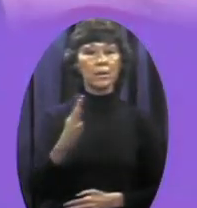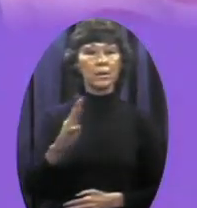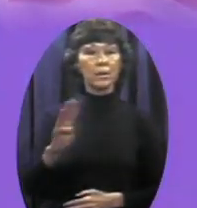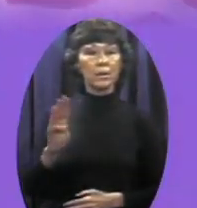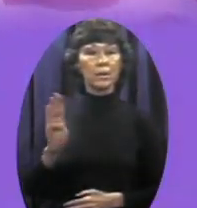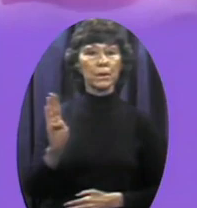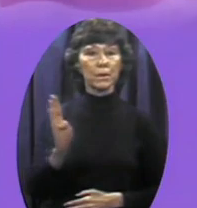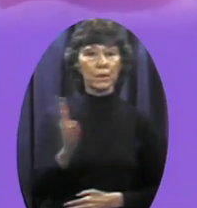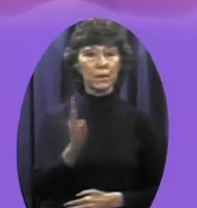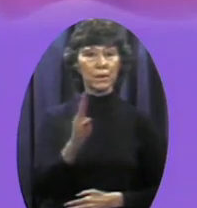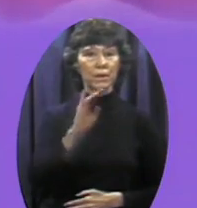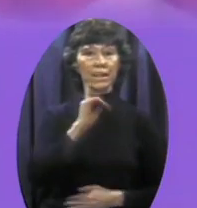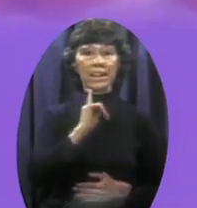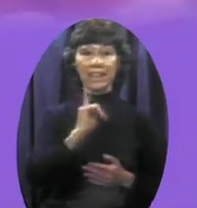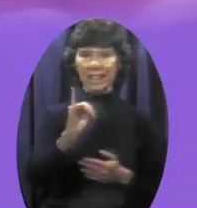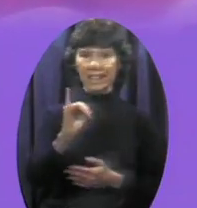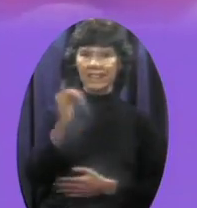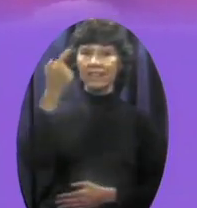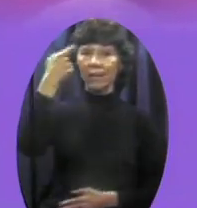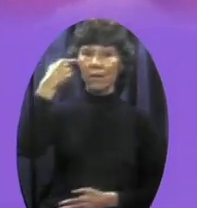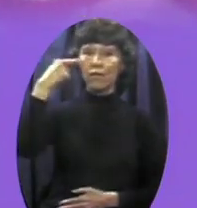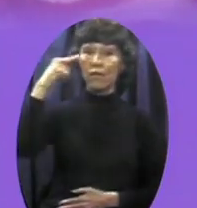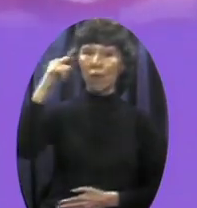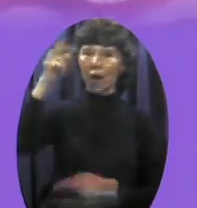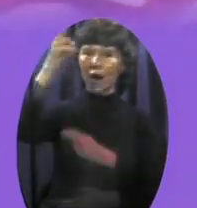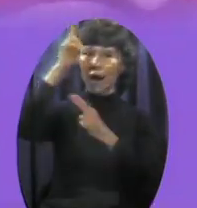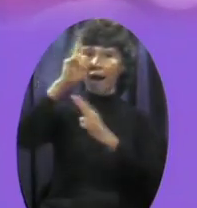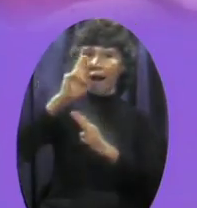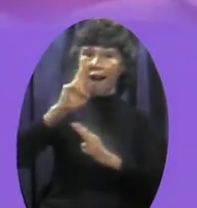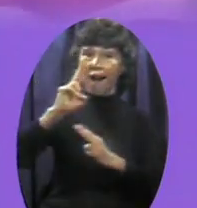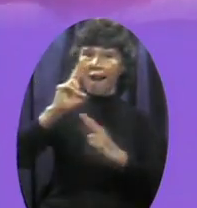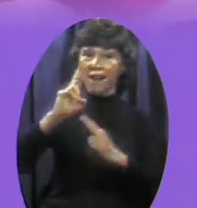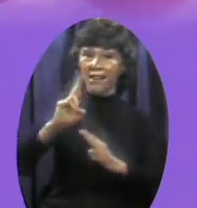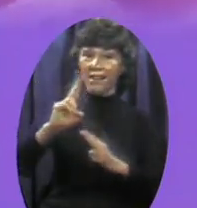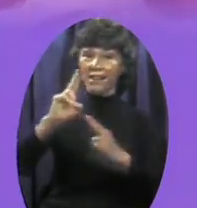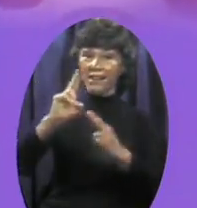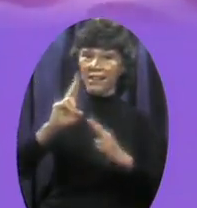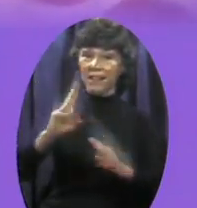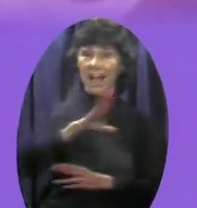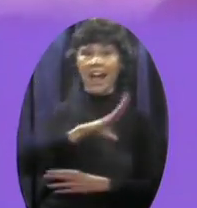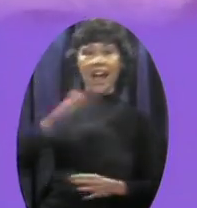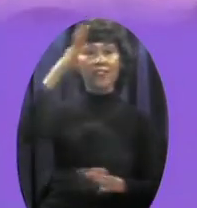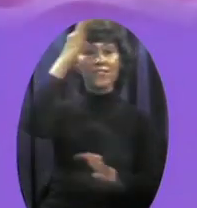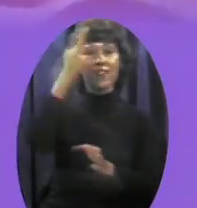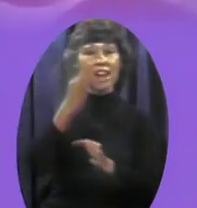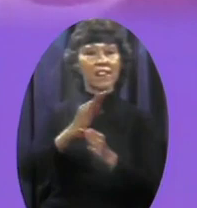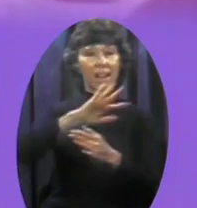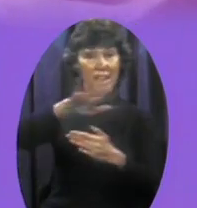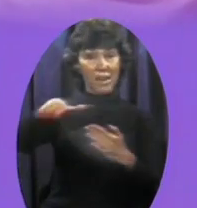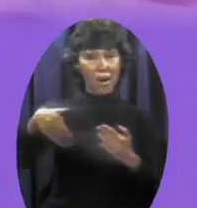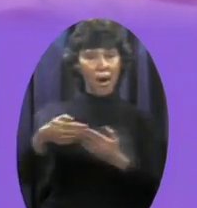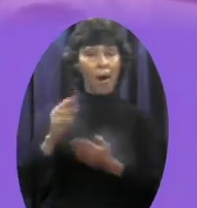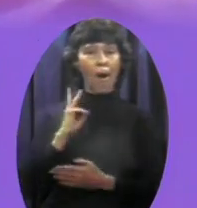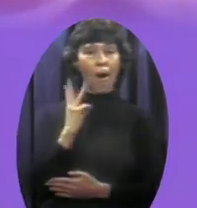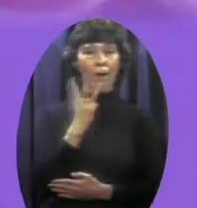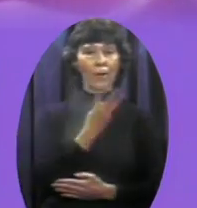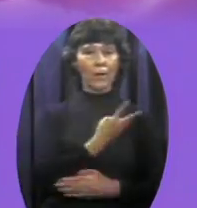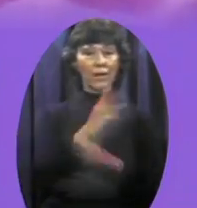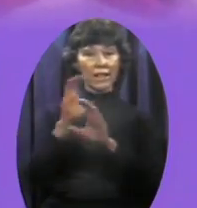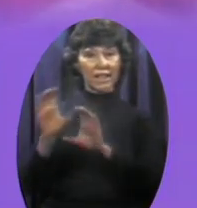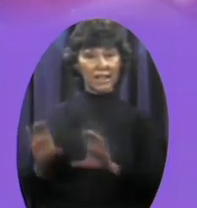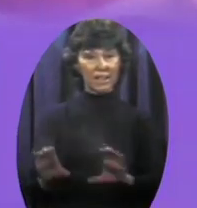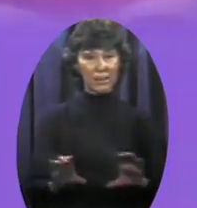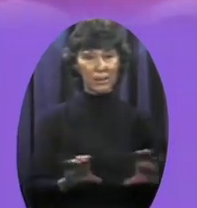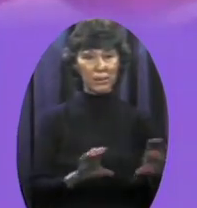is for honor ¶ ¶ And faith in all